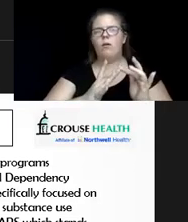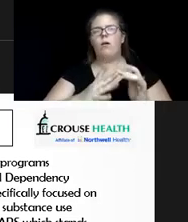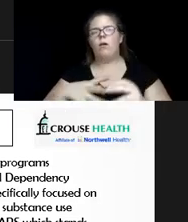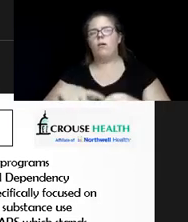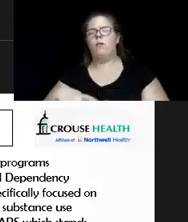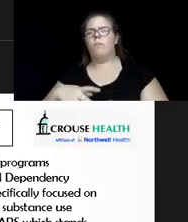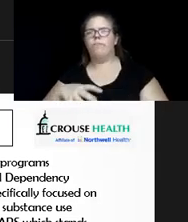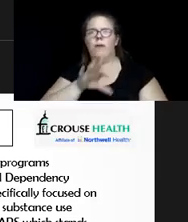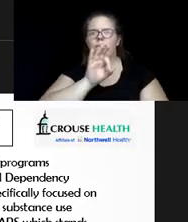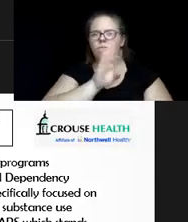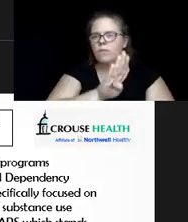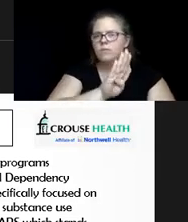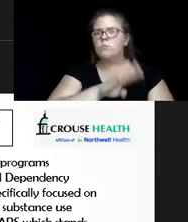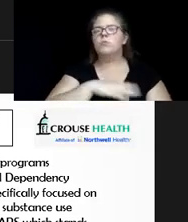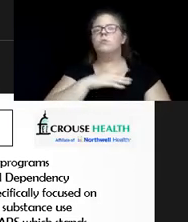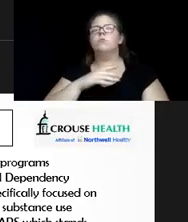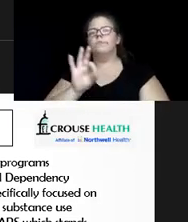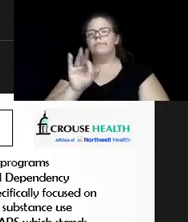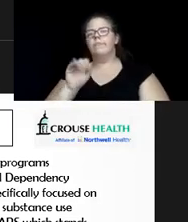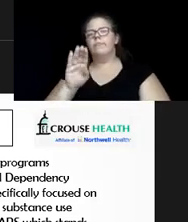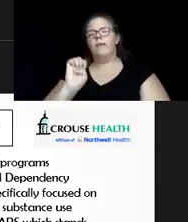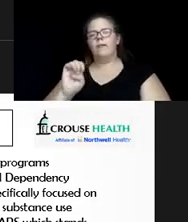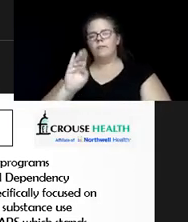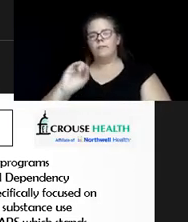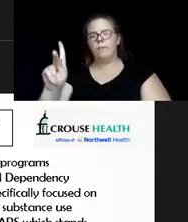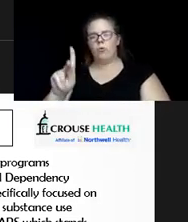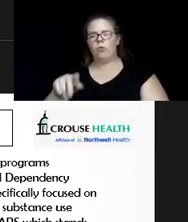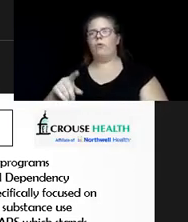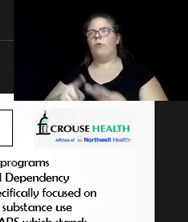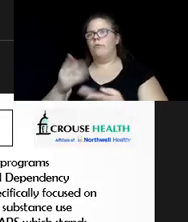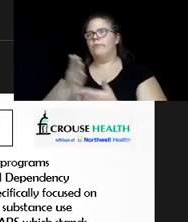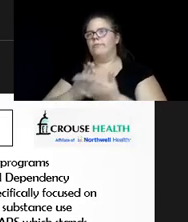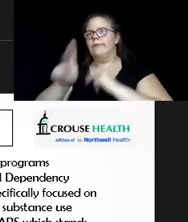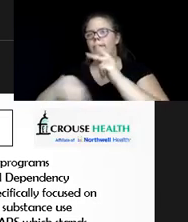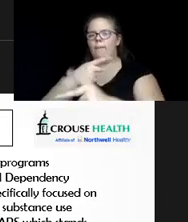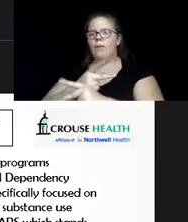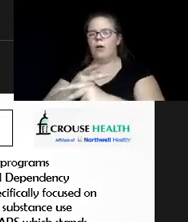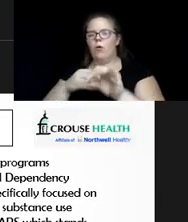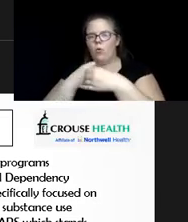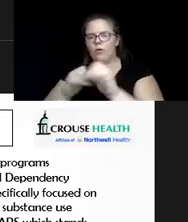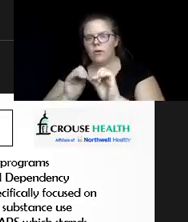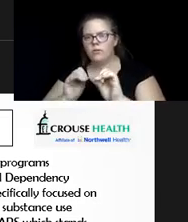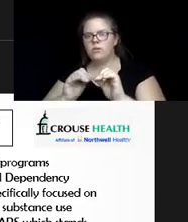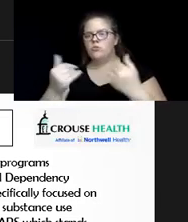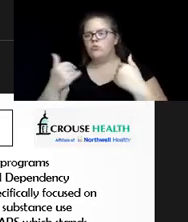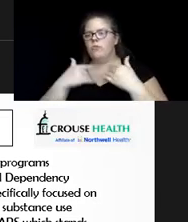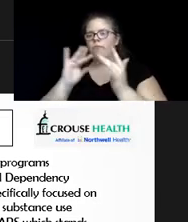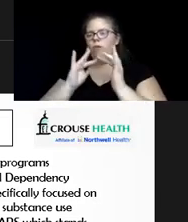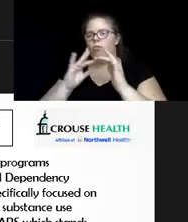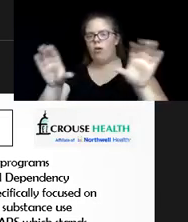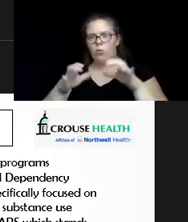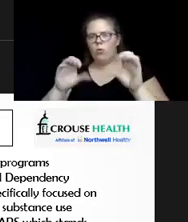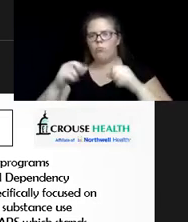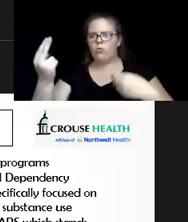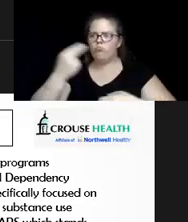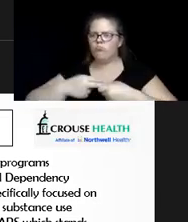Facebook, it could be some organization that have online groups where you can join and do things. So